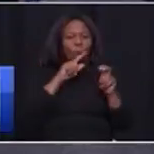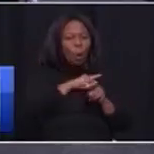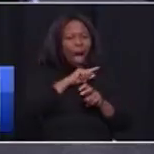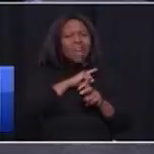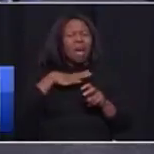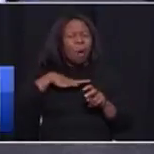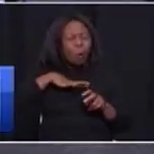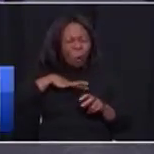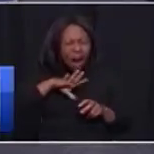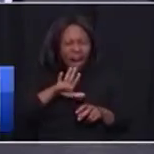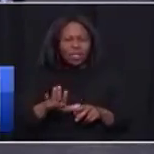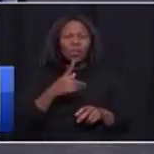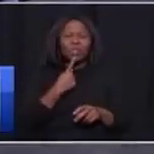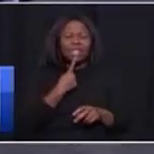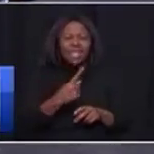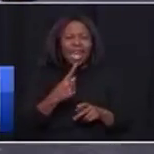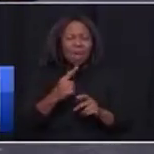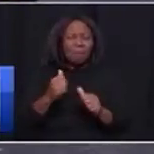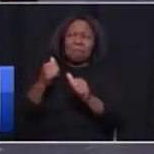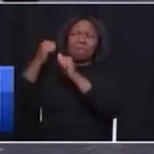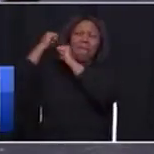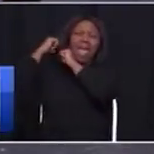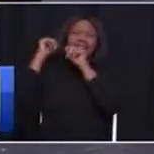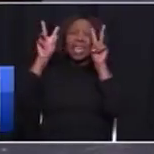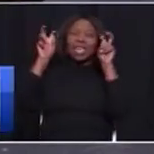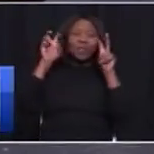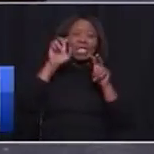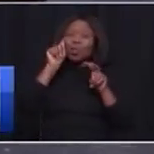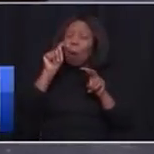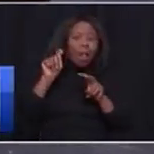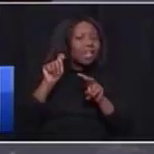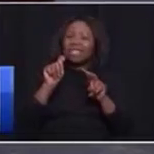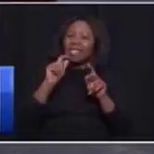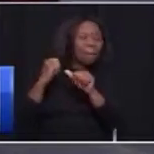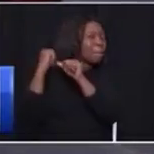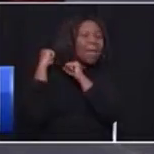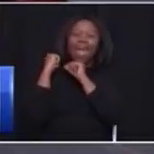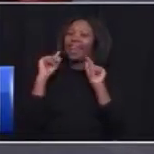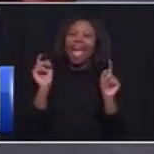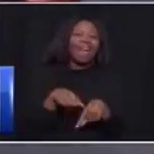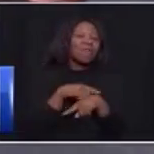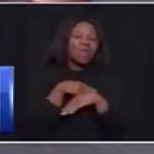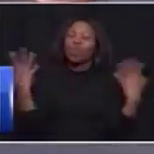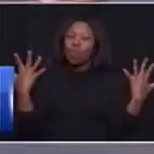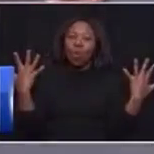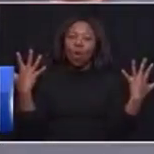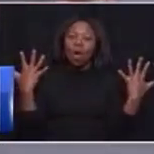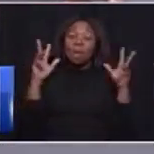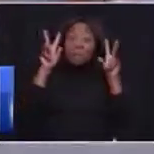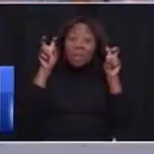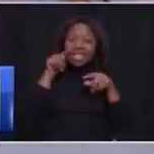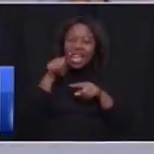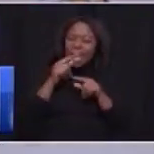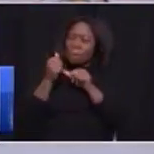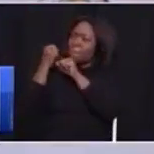insist there is no turning back on the issue of e-tols there's no turning back on this matter